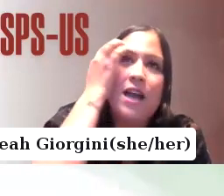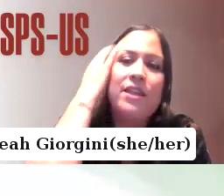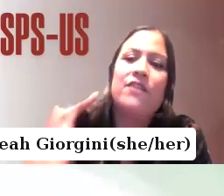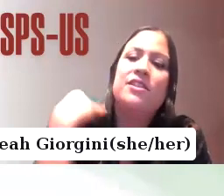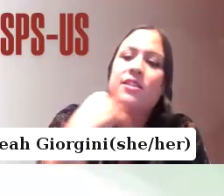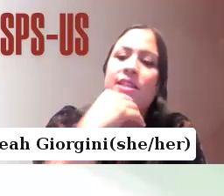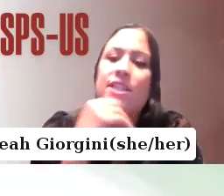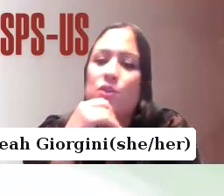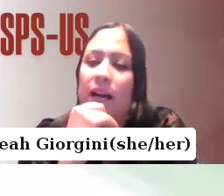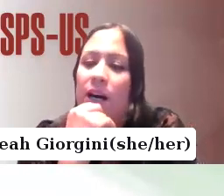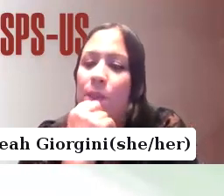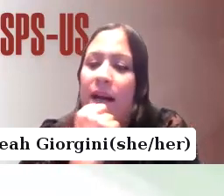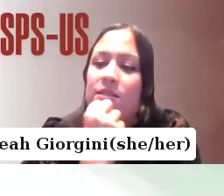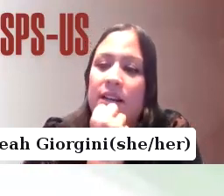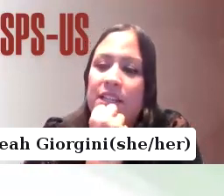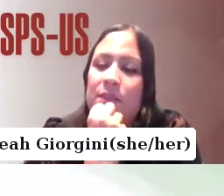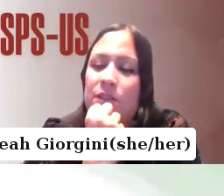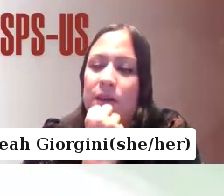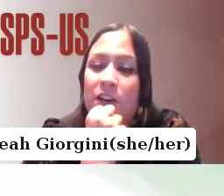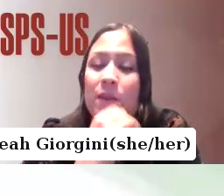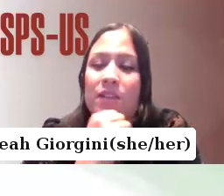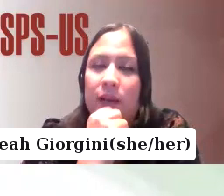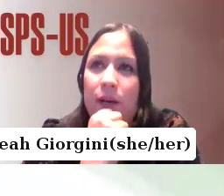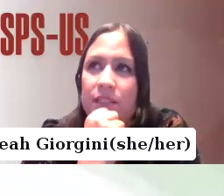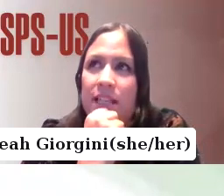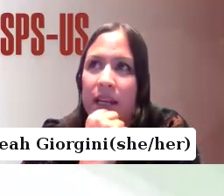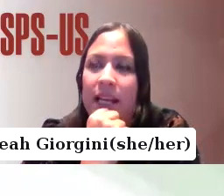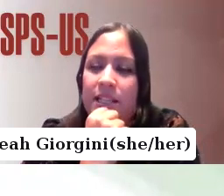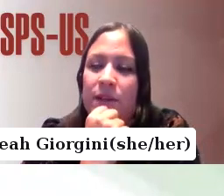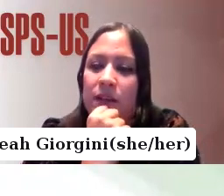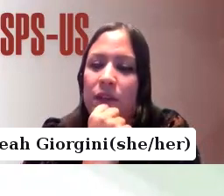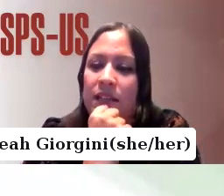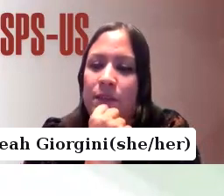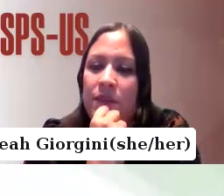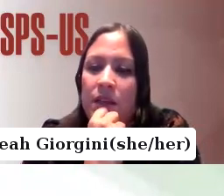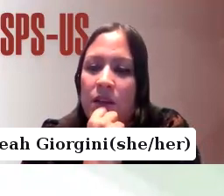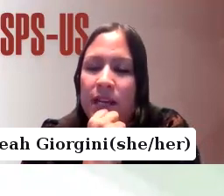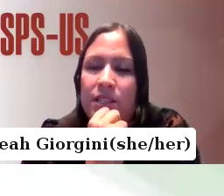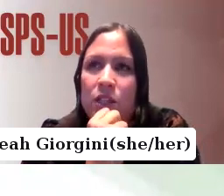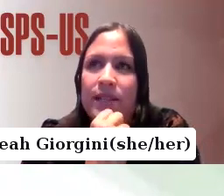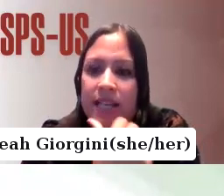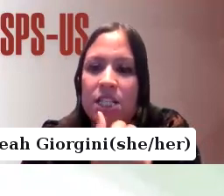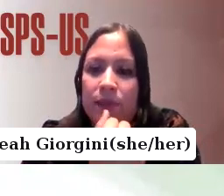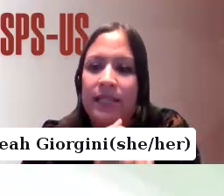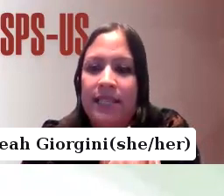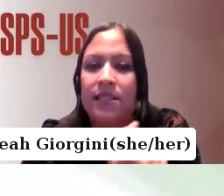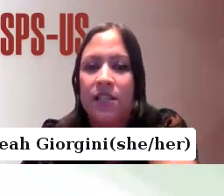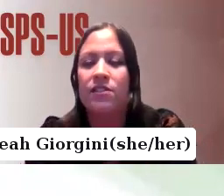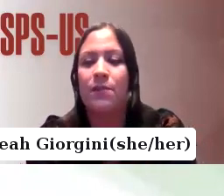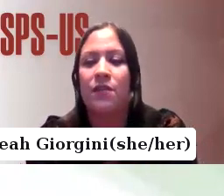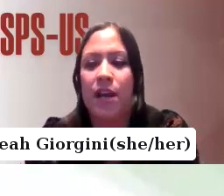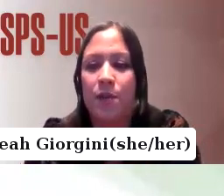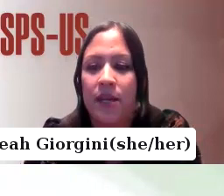so my family eventually sought help outside of mental of my mental health team my NHS mental health team when I told them I desperately